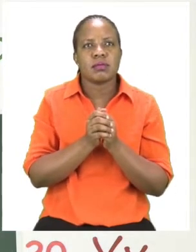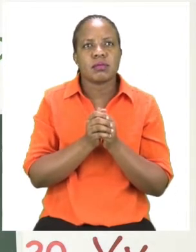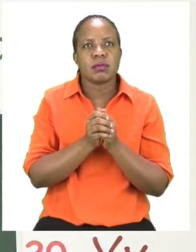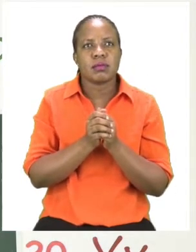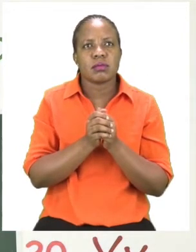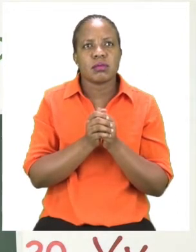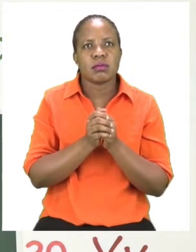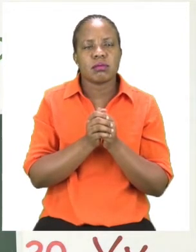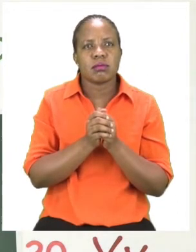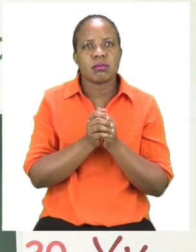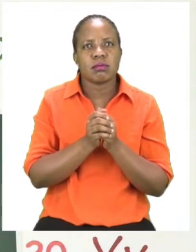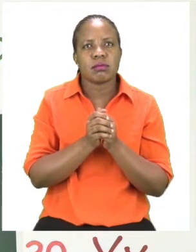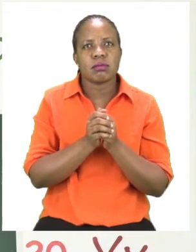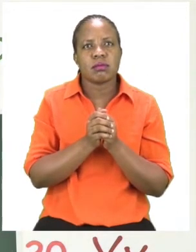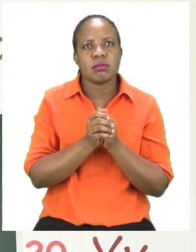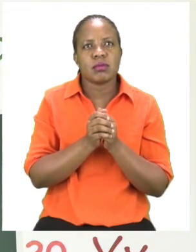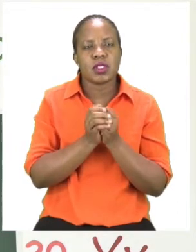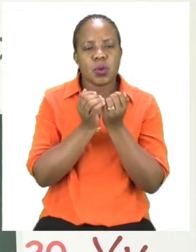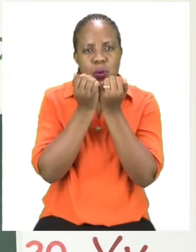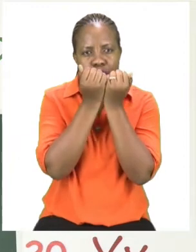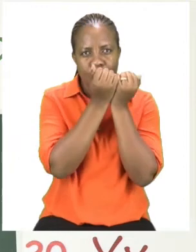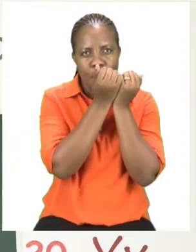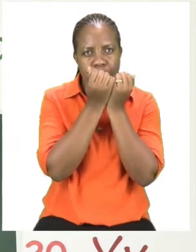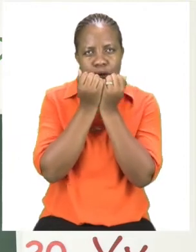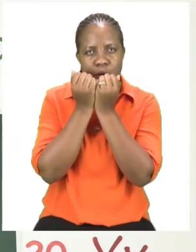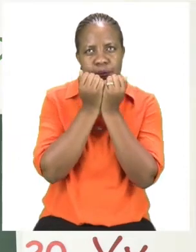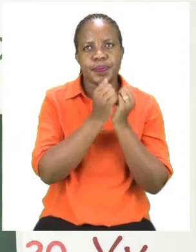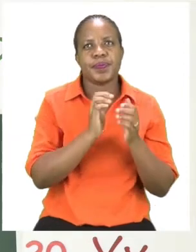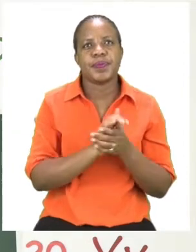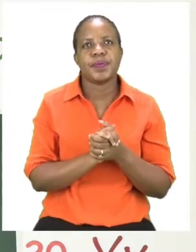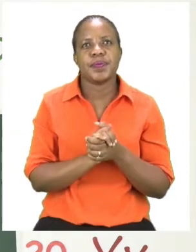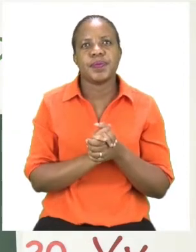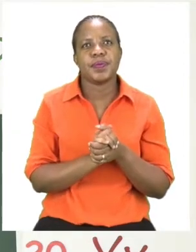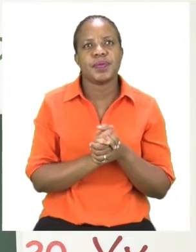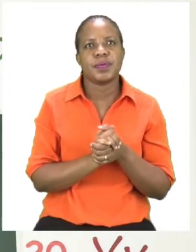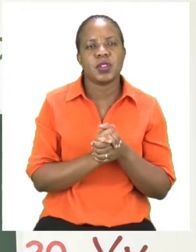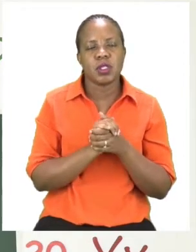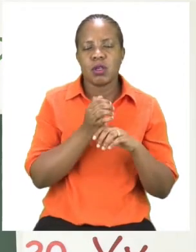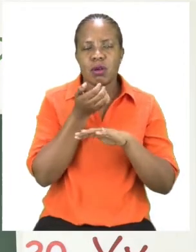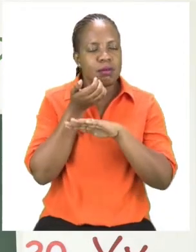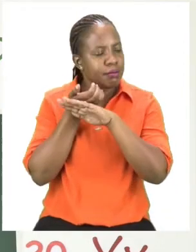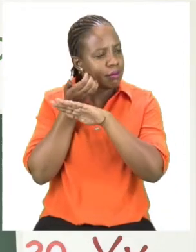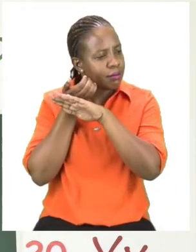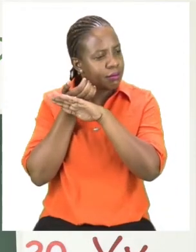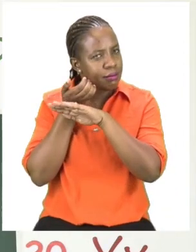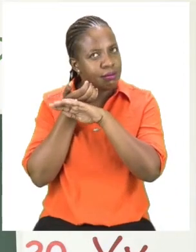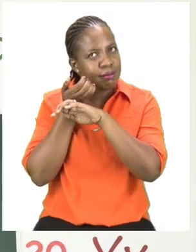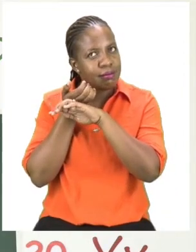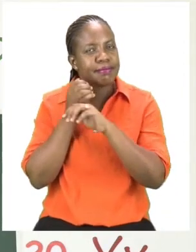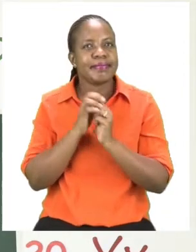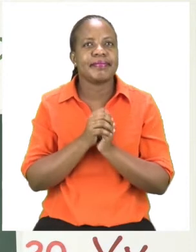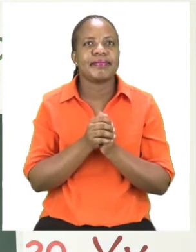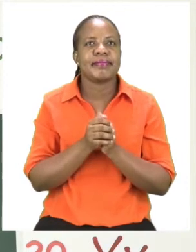everywhere everywhere in Namibia. So when the grapes are in season we see them being